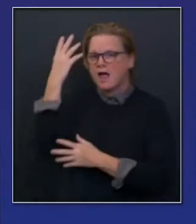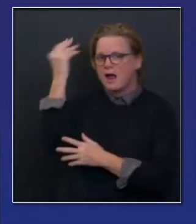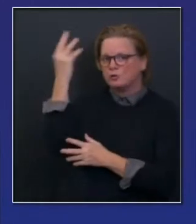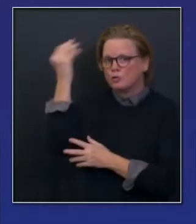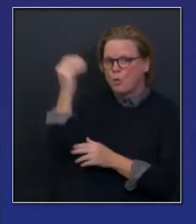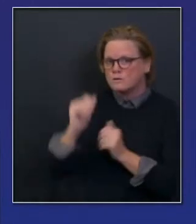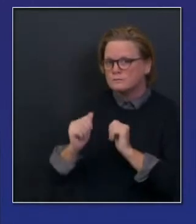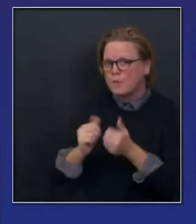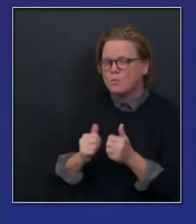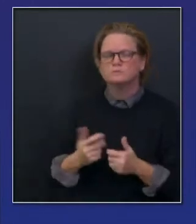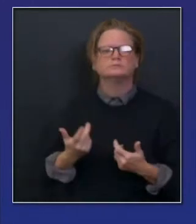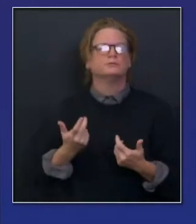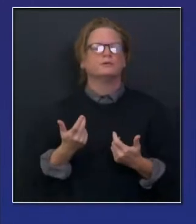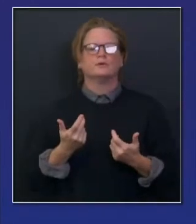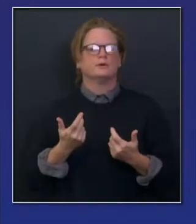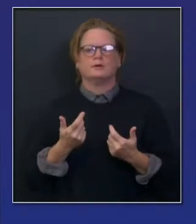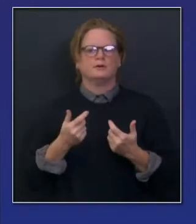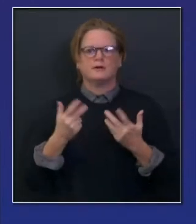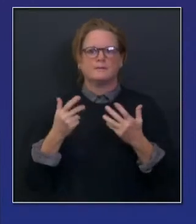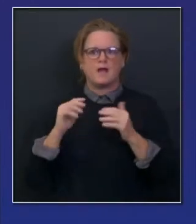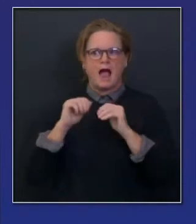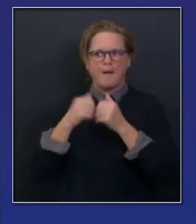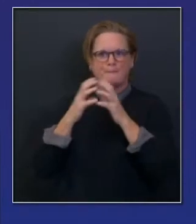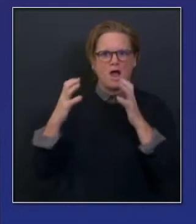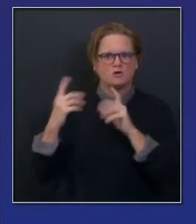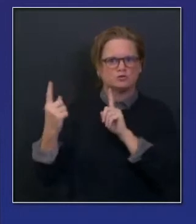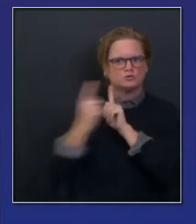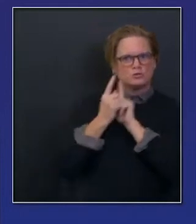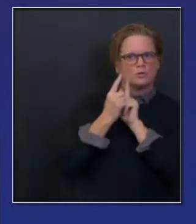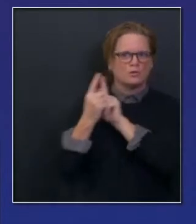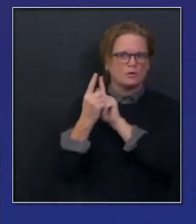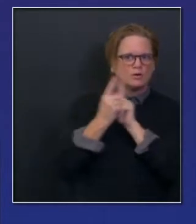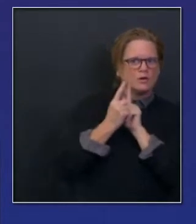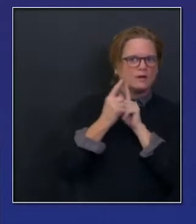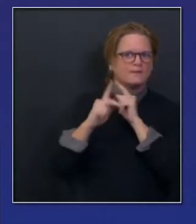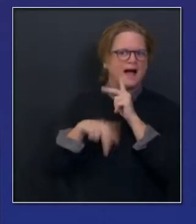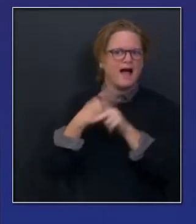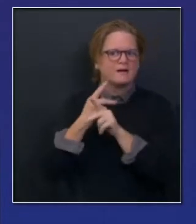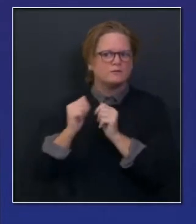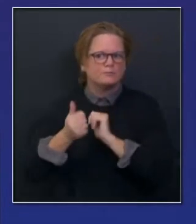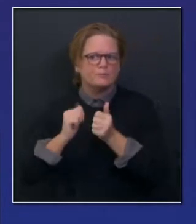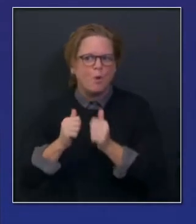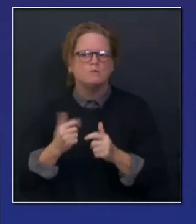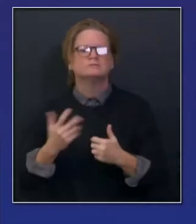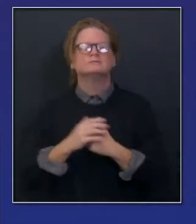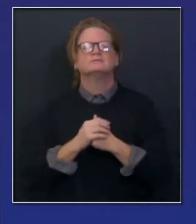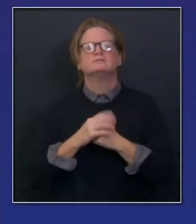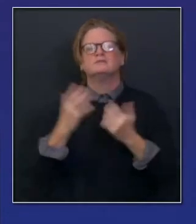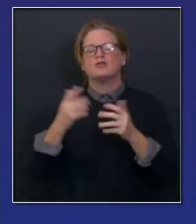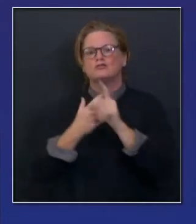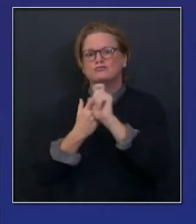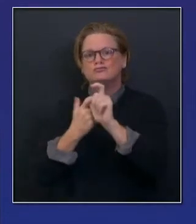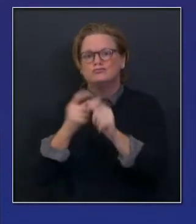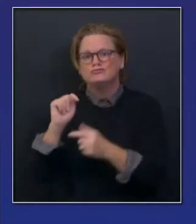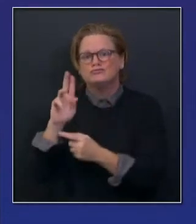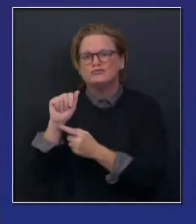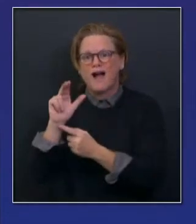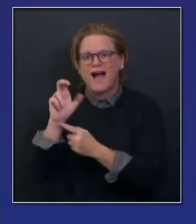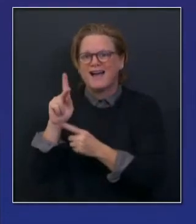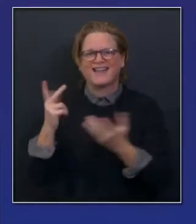outdoor versus indoor, contact sports versus sports like track and field, where there's certainly less or no contact. We